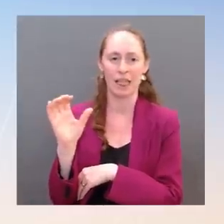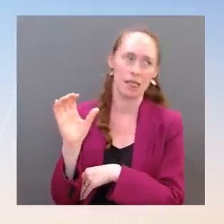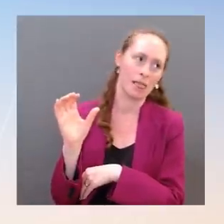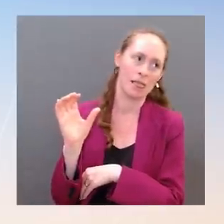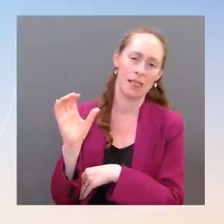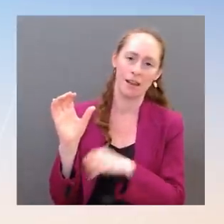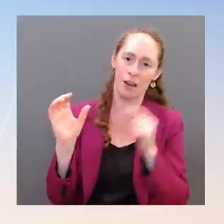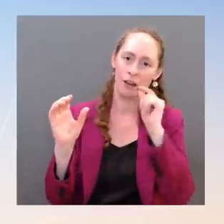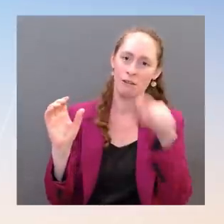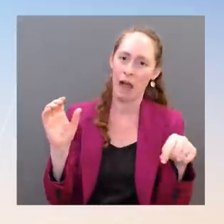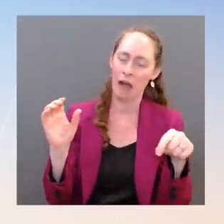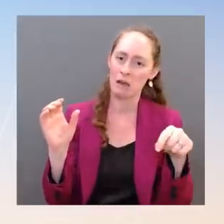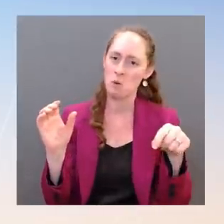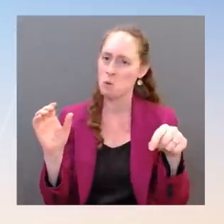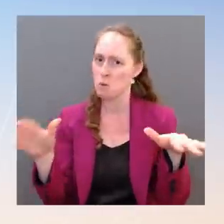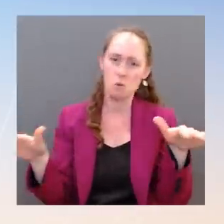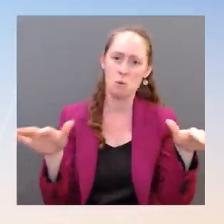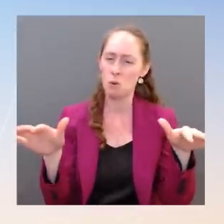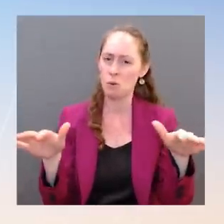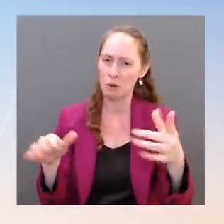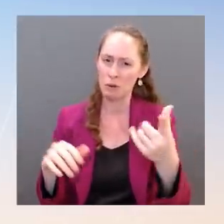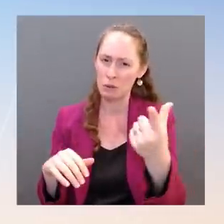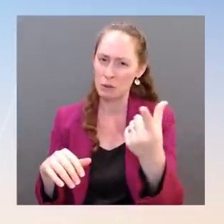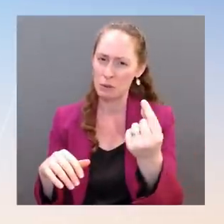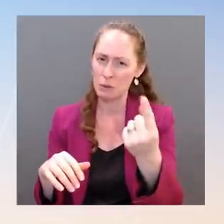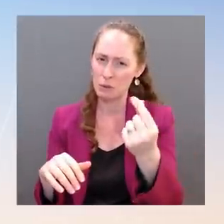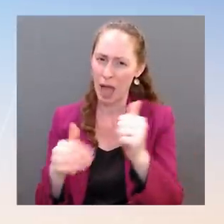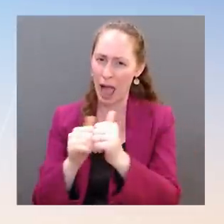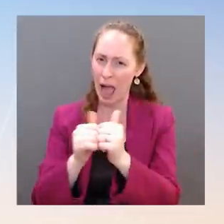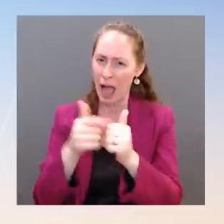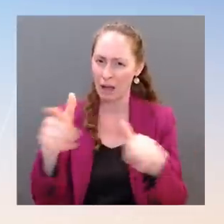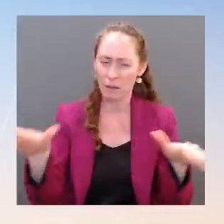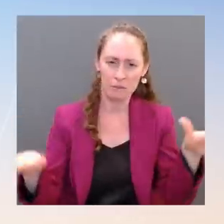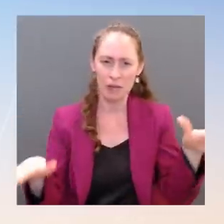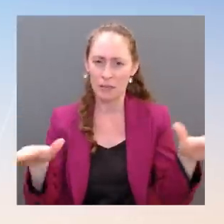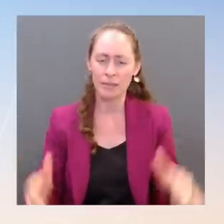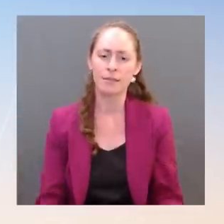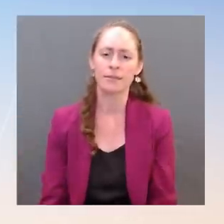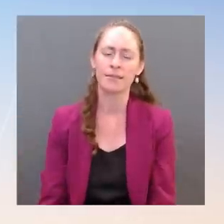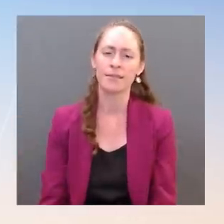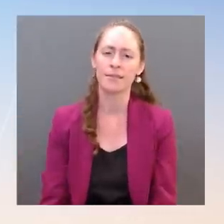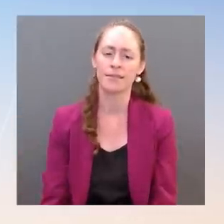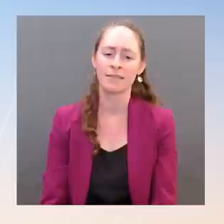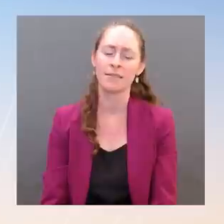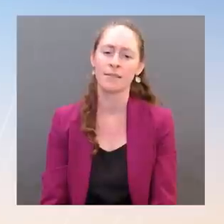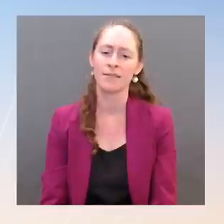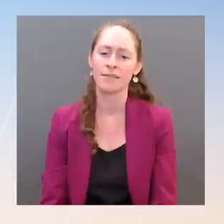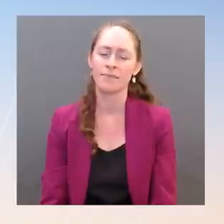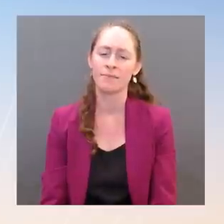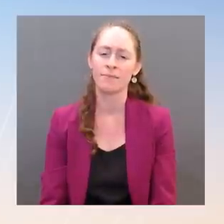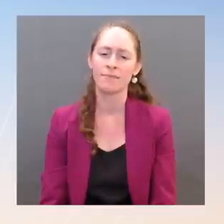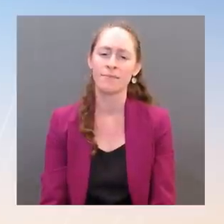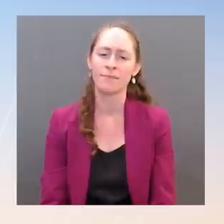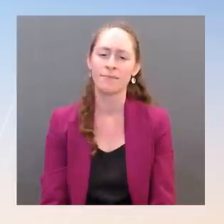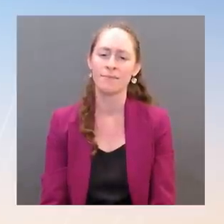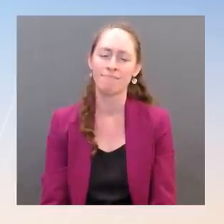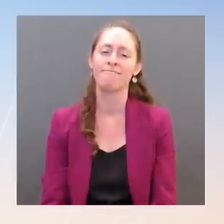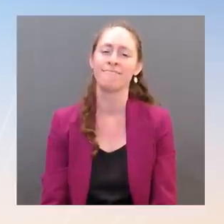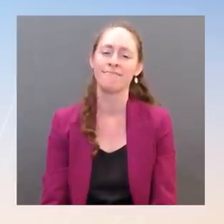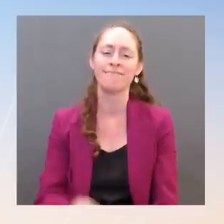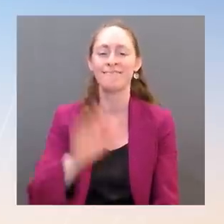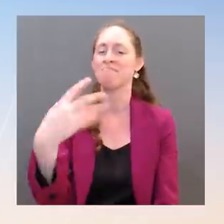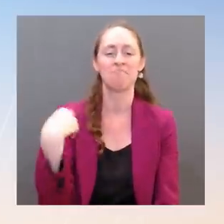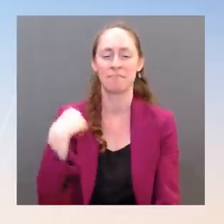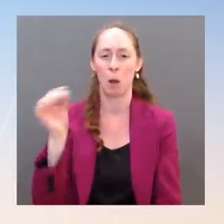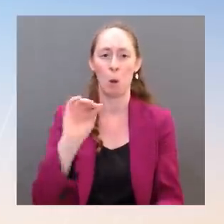this as a tension between investing time, energy and attention in Europe and time, energy and attention